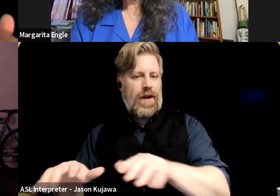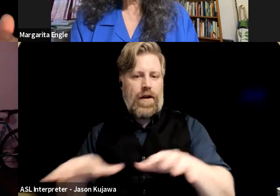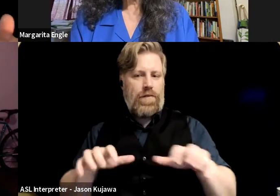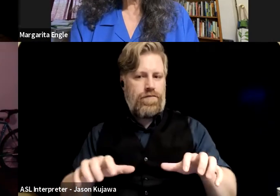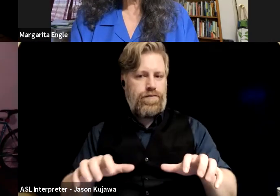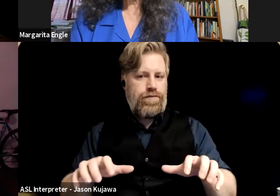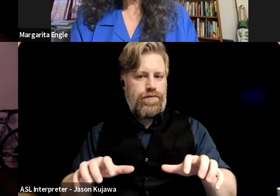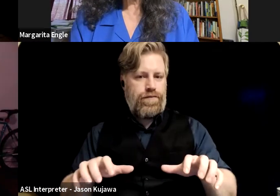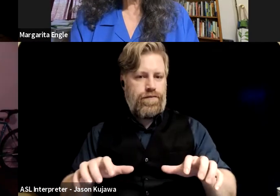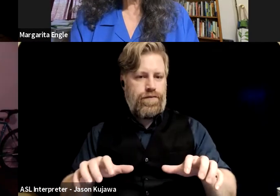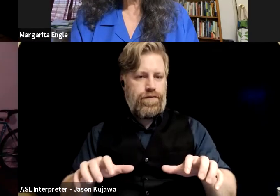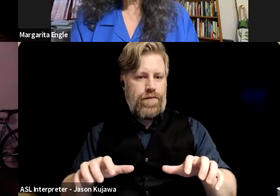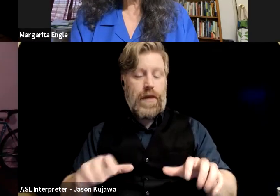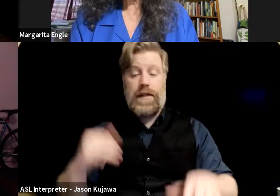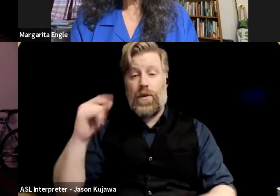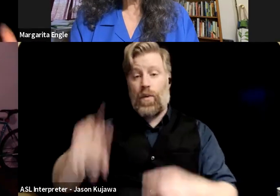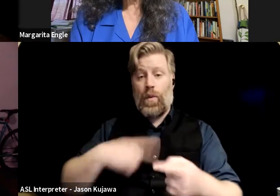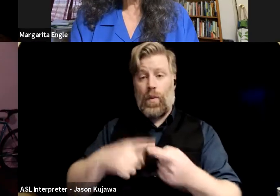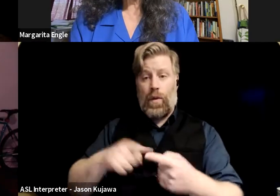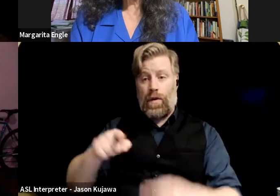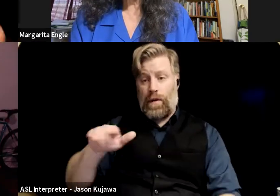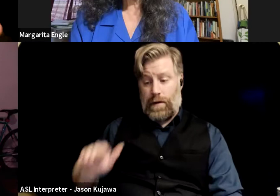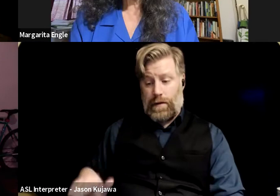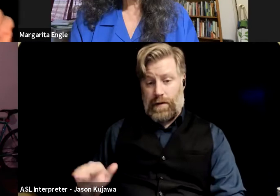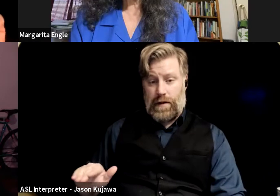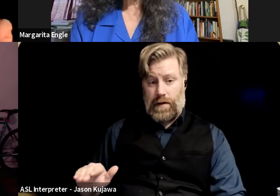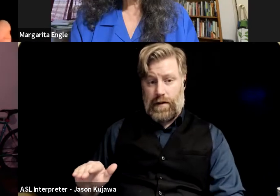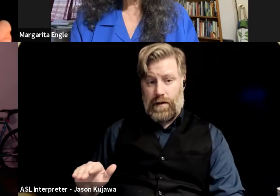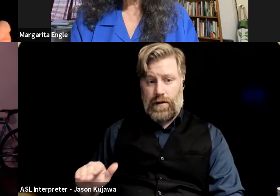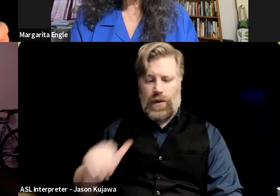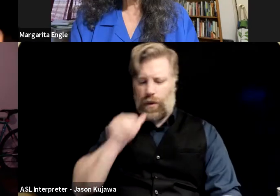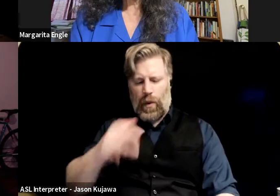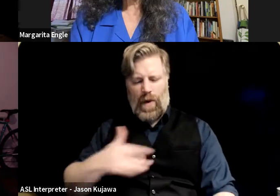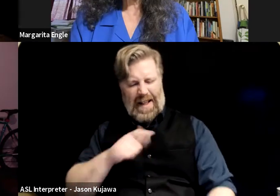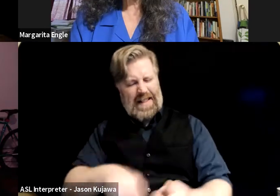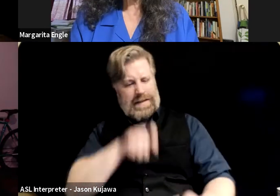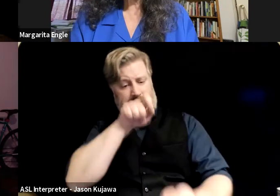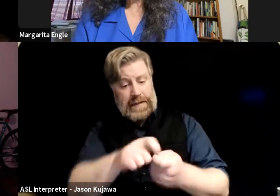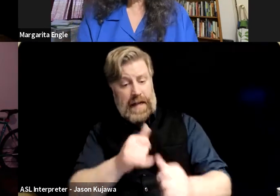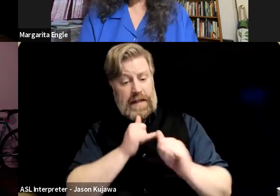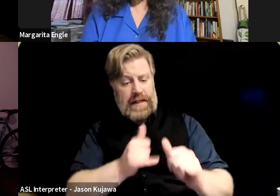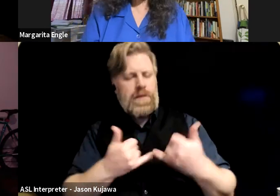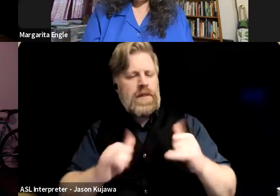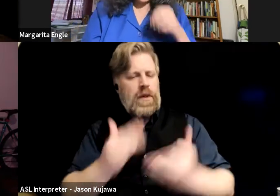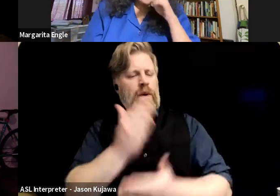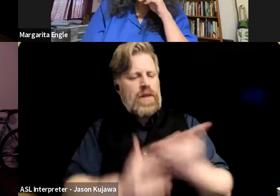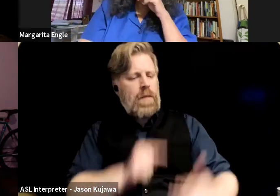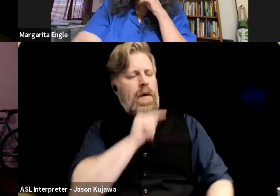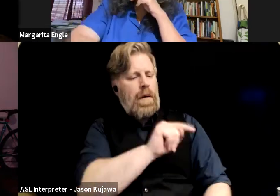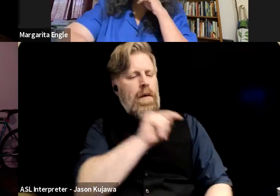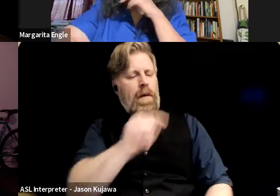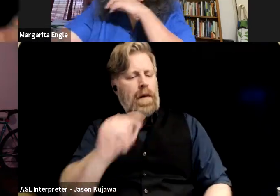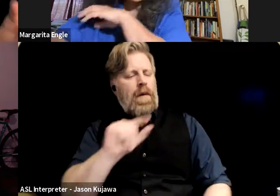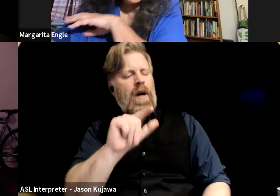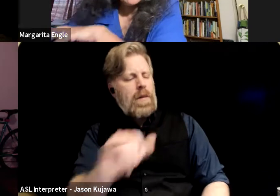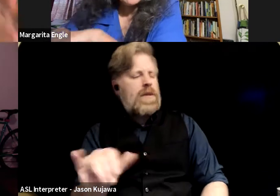we, you know, when you're a kid and you don't see yourself, um, completely reflective, at least you see bits of yourself, and so, as authors, I, I like what you're saying, where